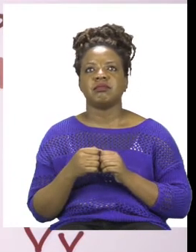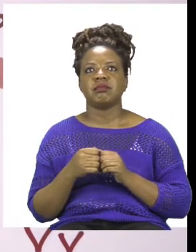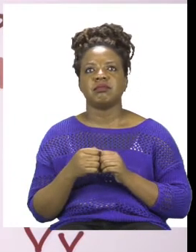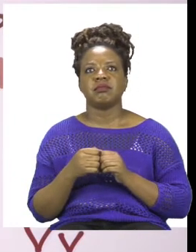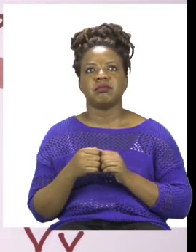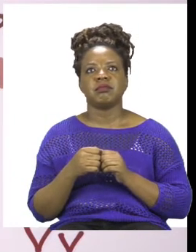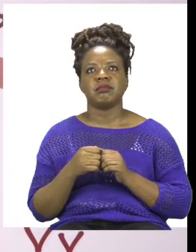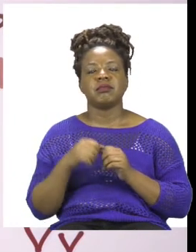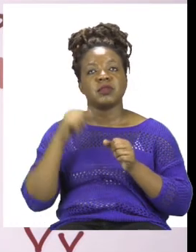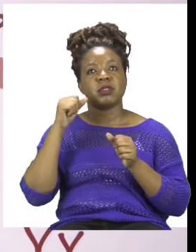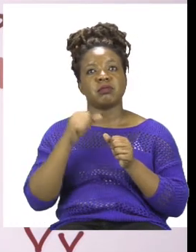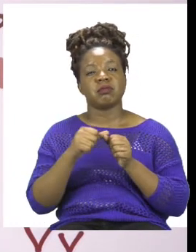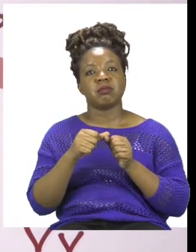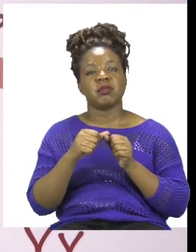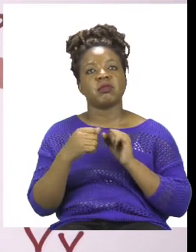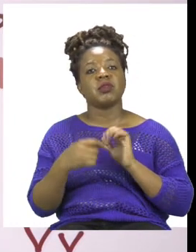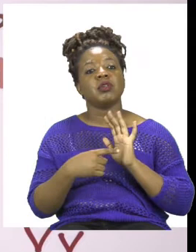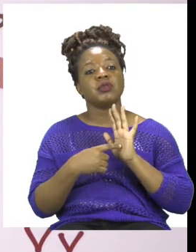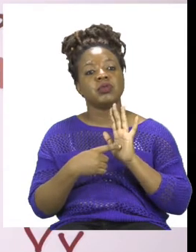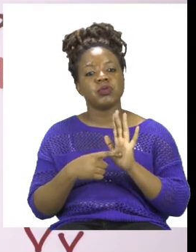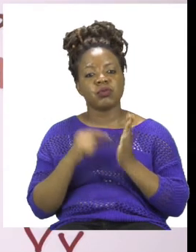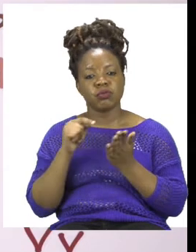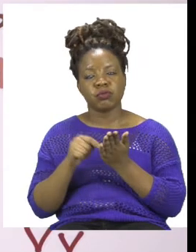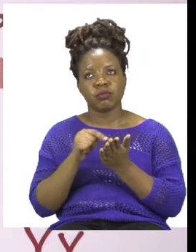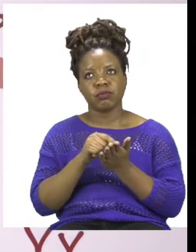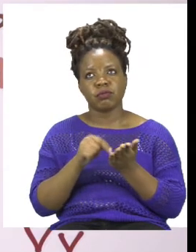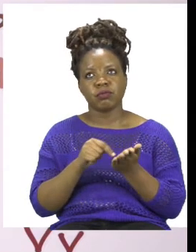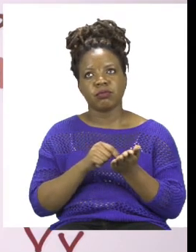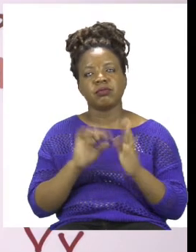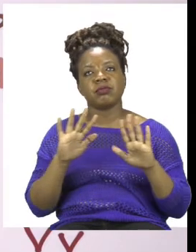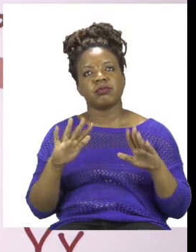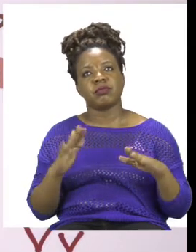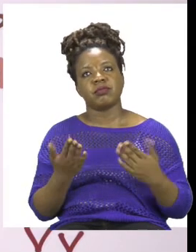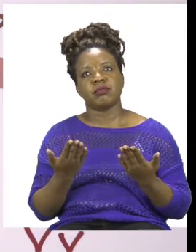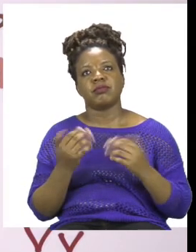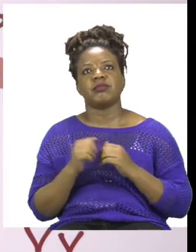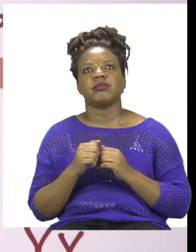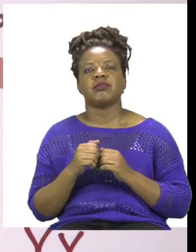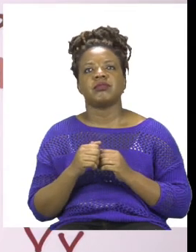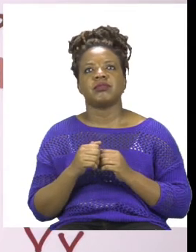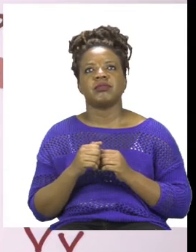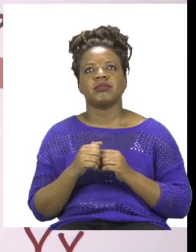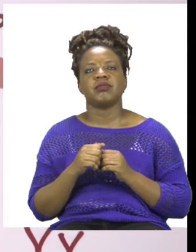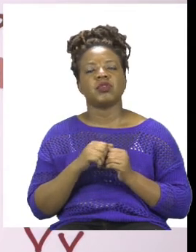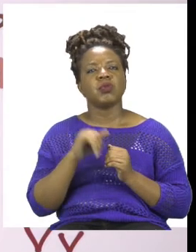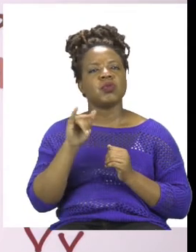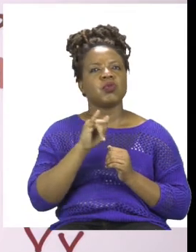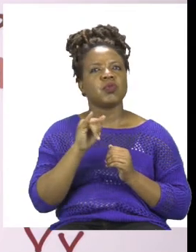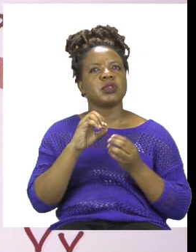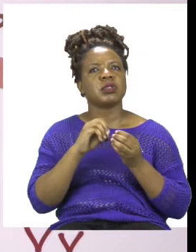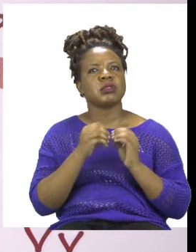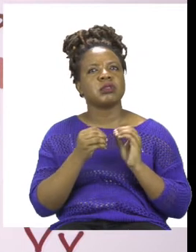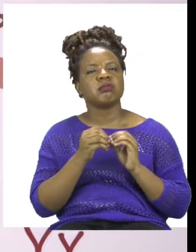you're working. That's the first thing you need to do. If you're going to take numbers out, show which ones you're using and how you got your